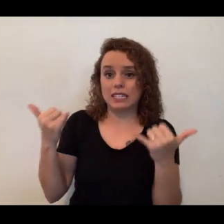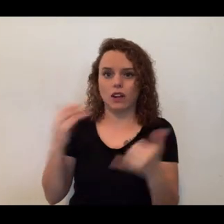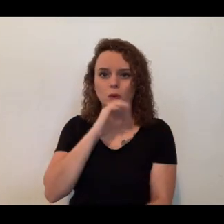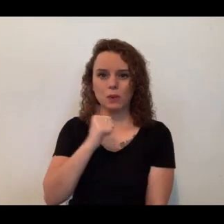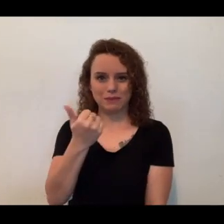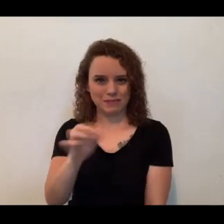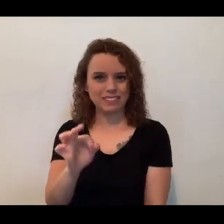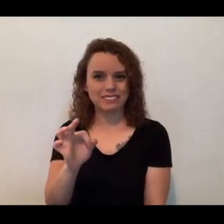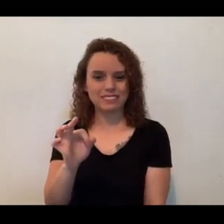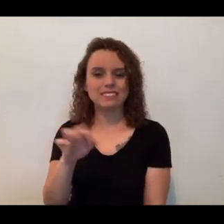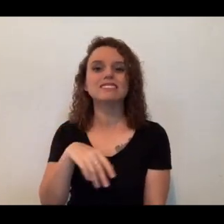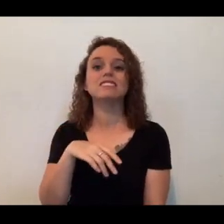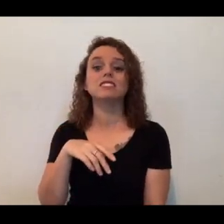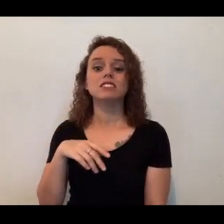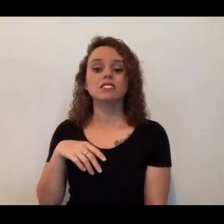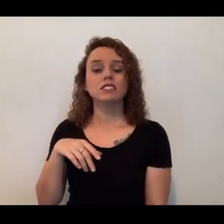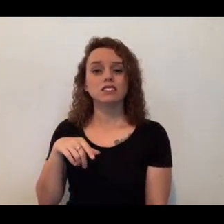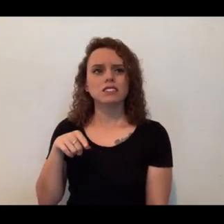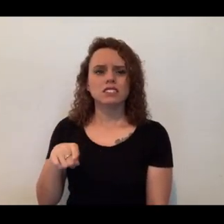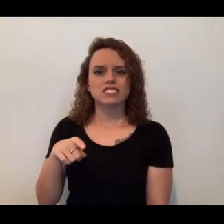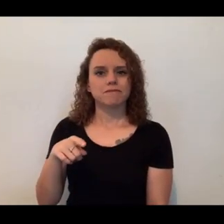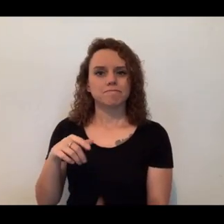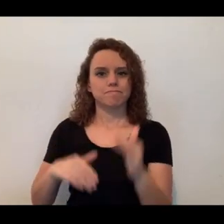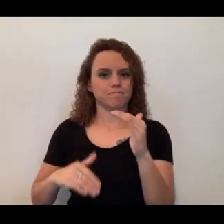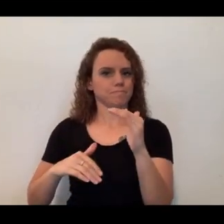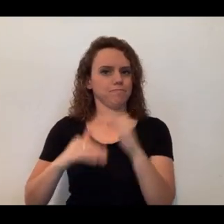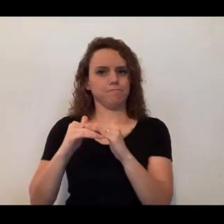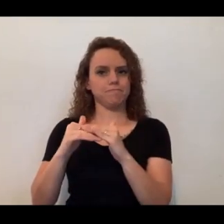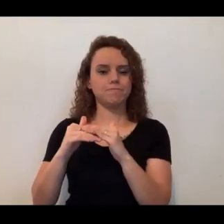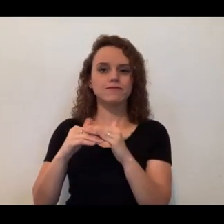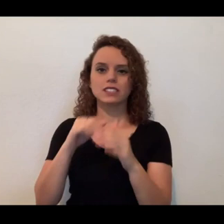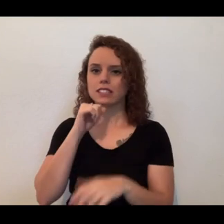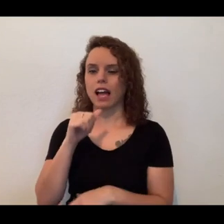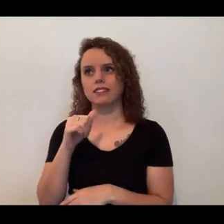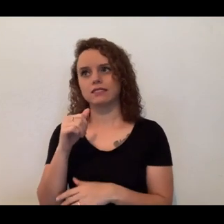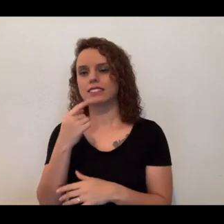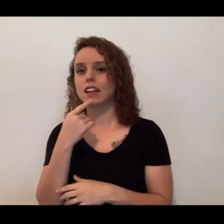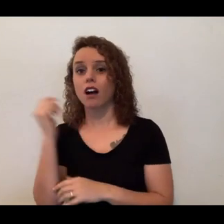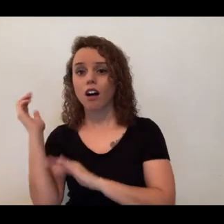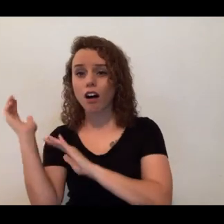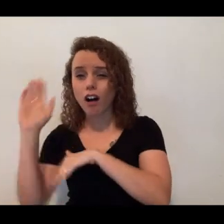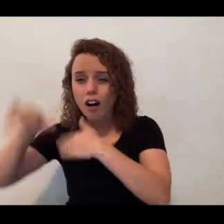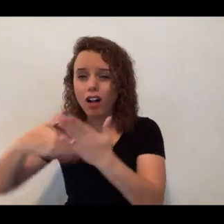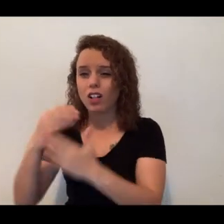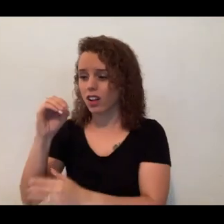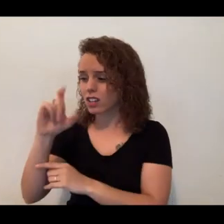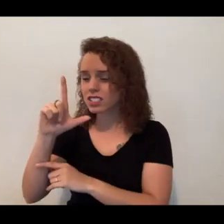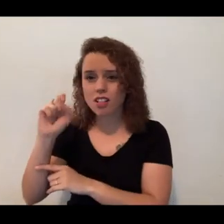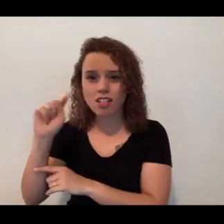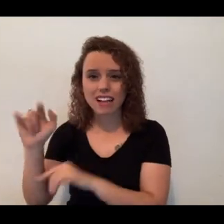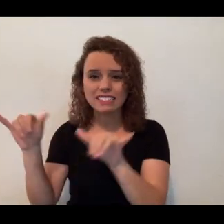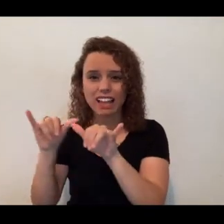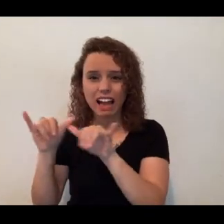She is as big as she'll ever get now. Now, that's not to say that all ocelots are this size. There